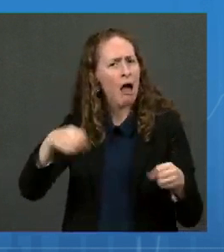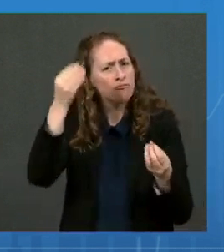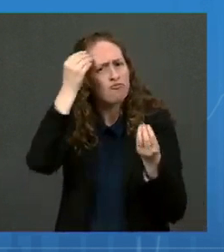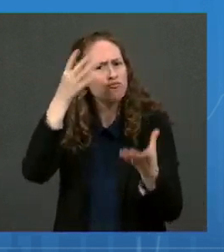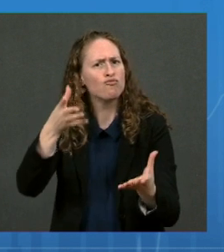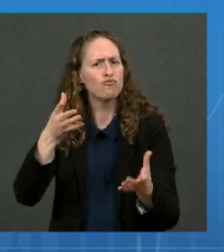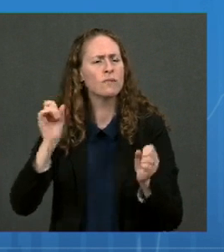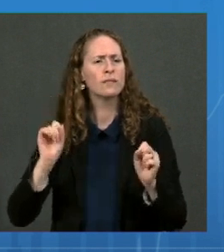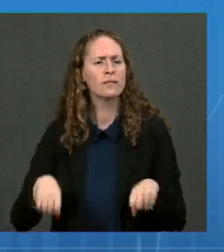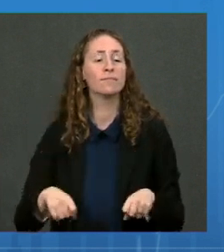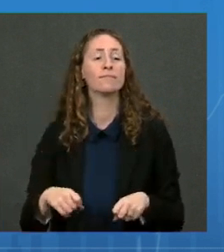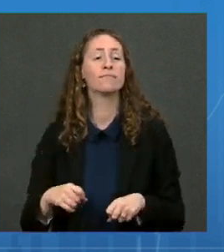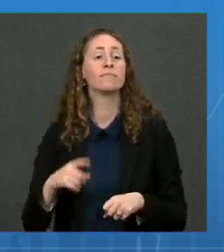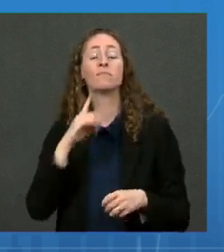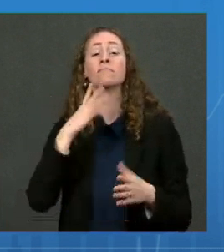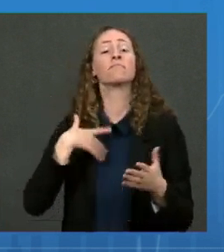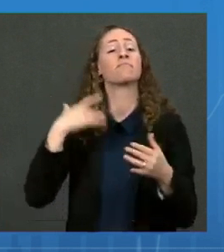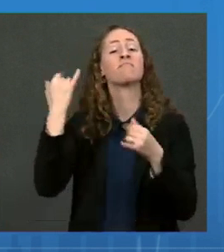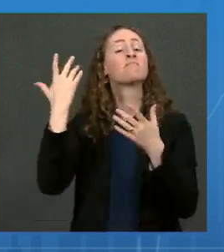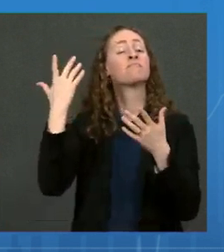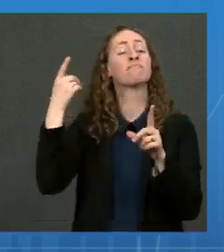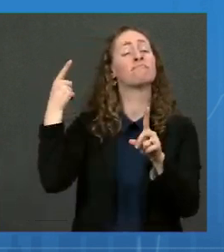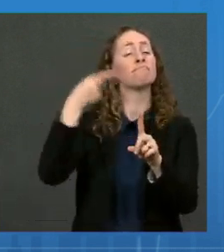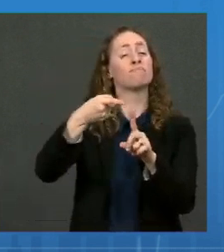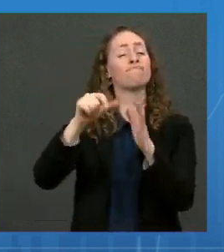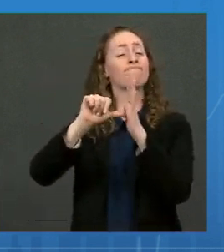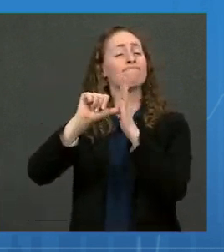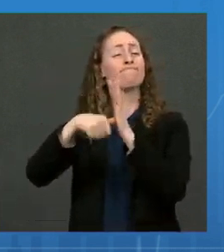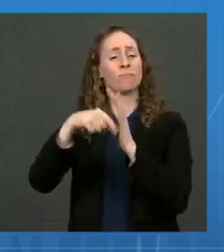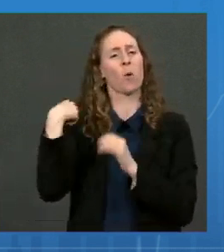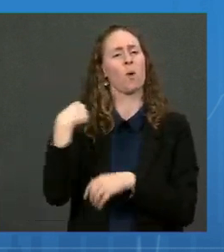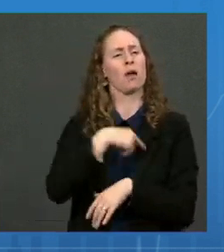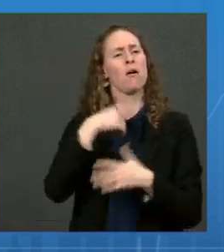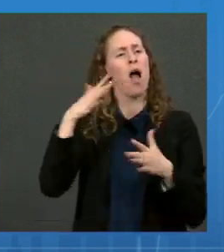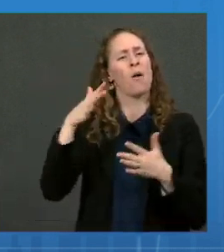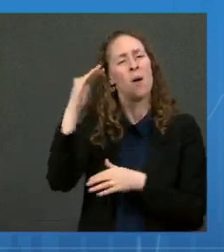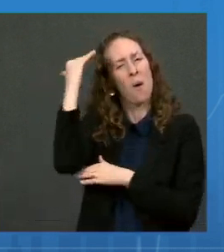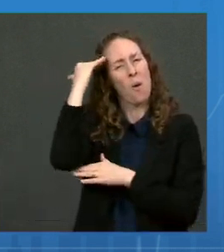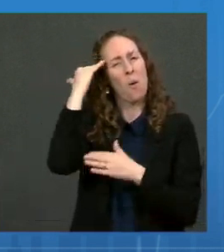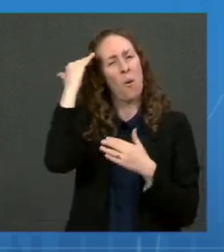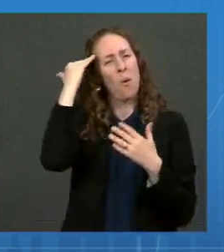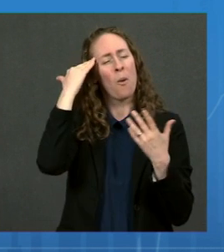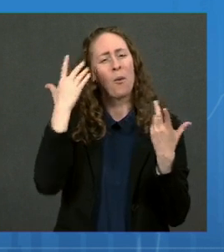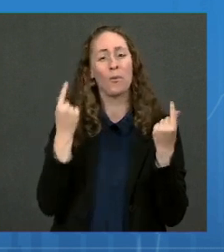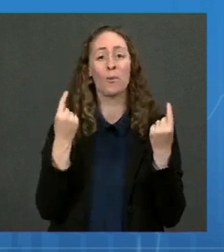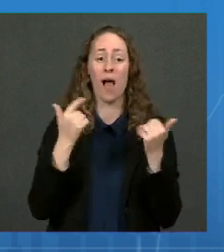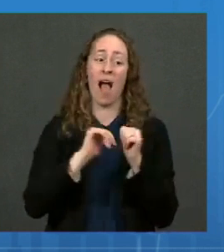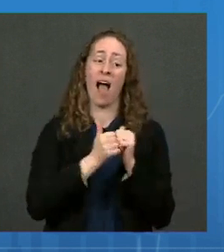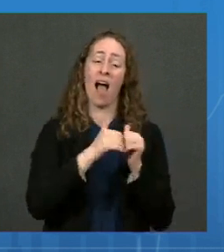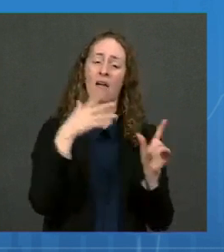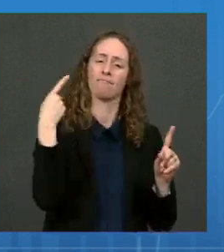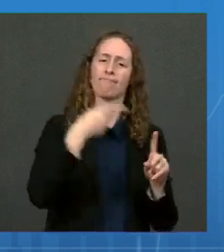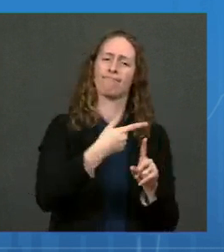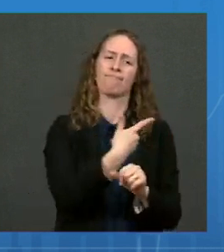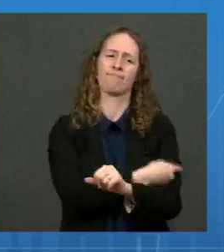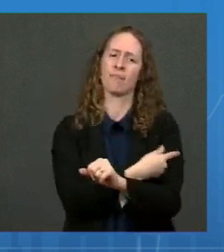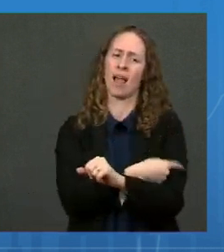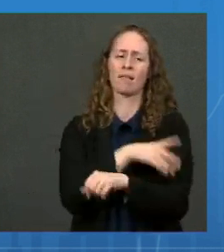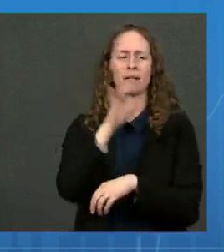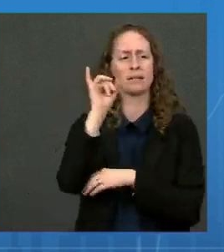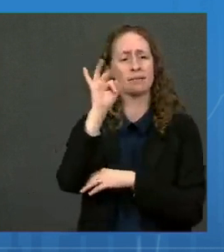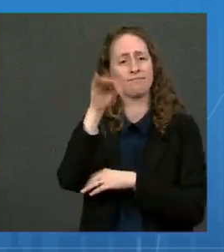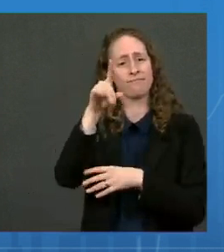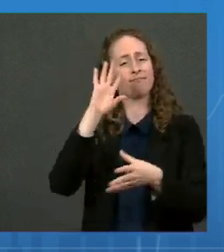my final message is going to be, we know that these vaccines work because when you look at the real world